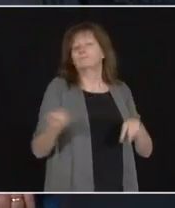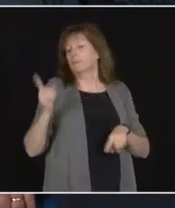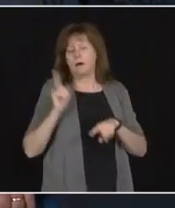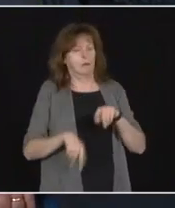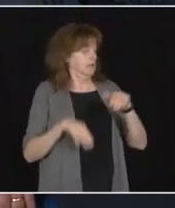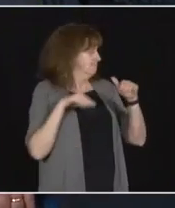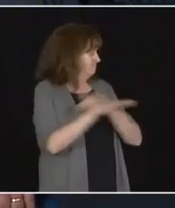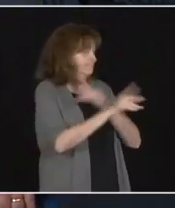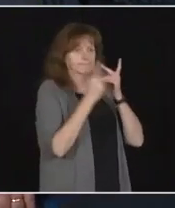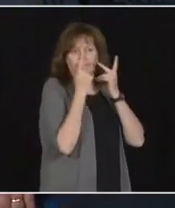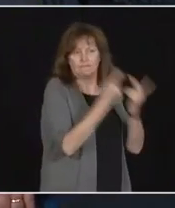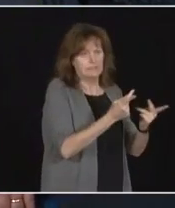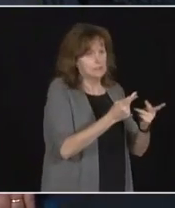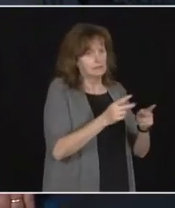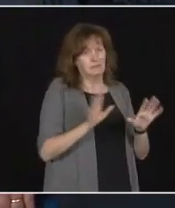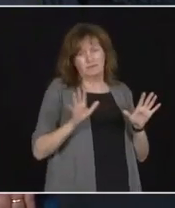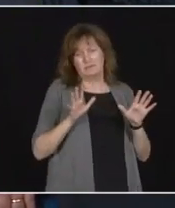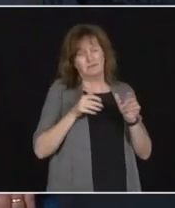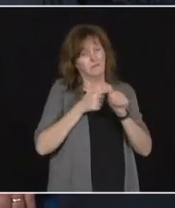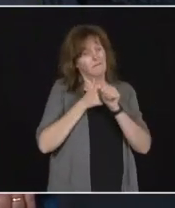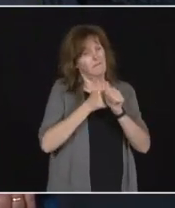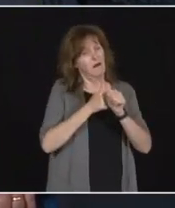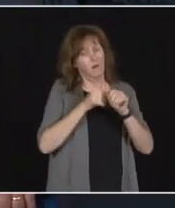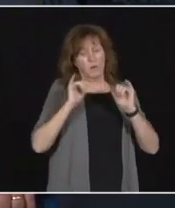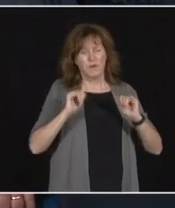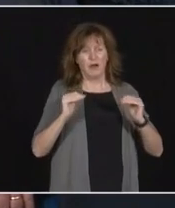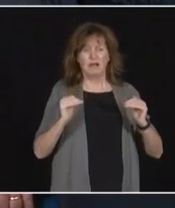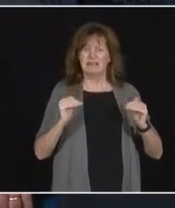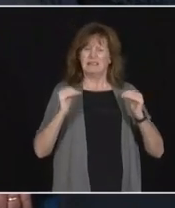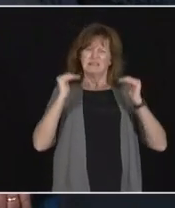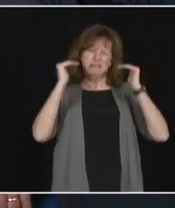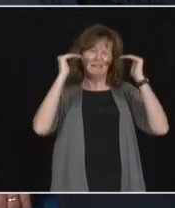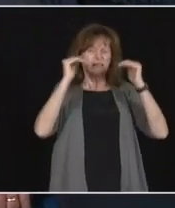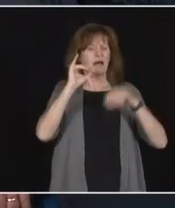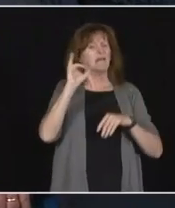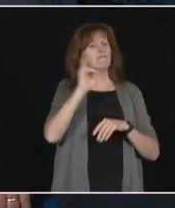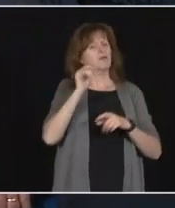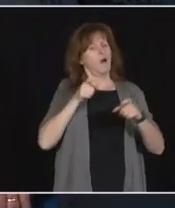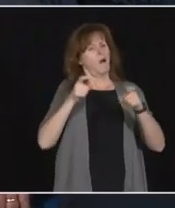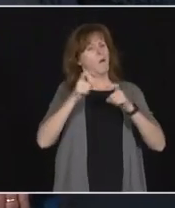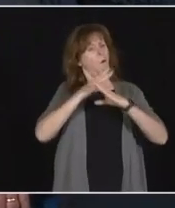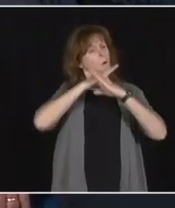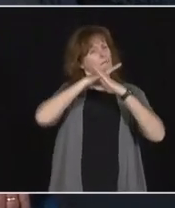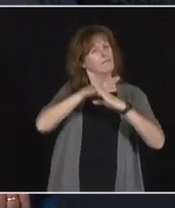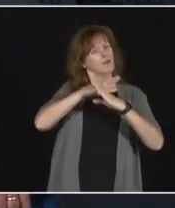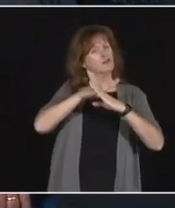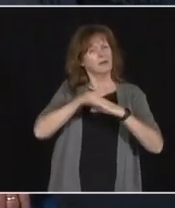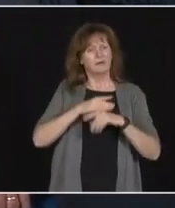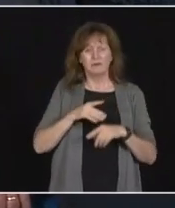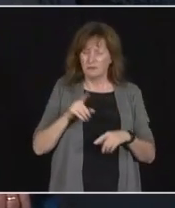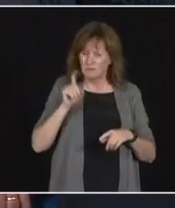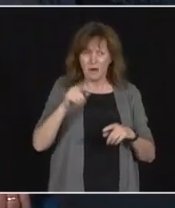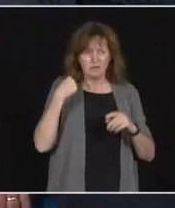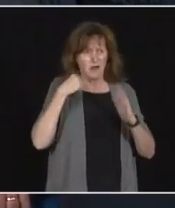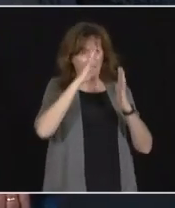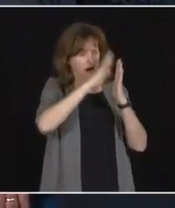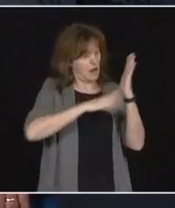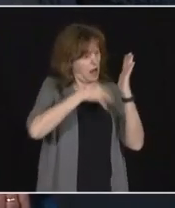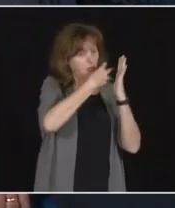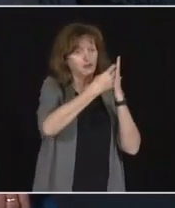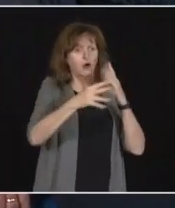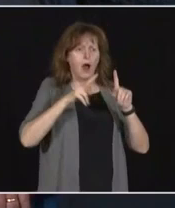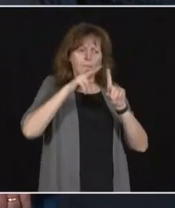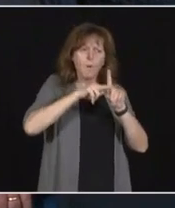care homes and have a system in place to schedule visits and communicate with families, staff and residents.